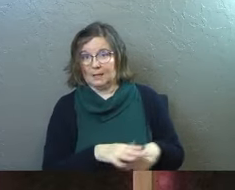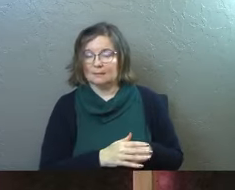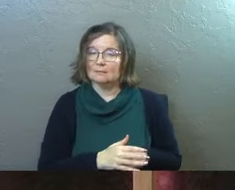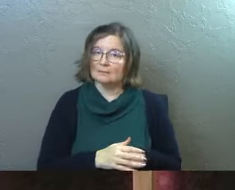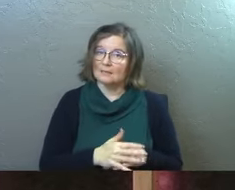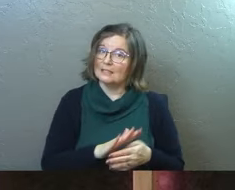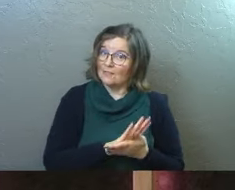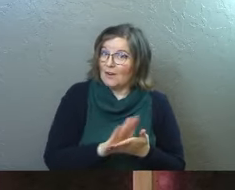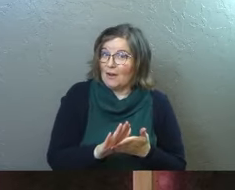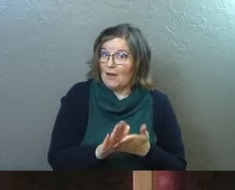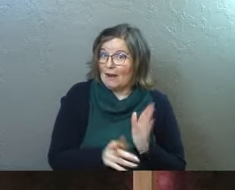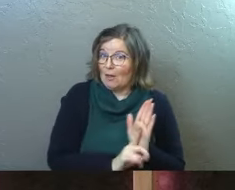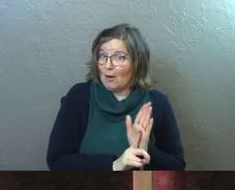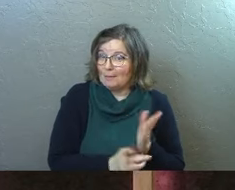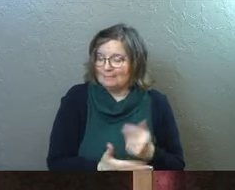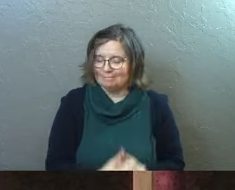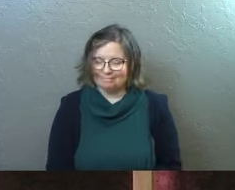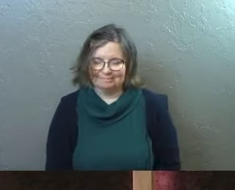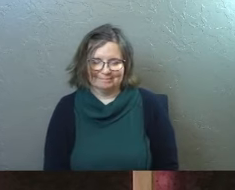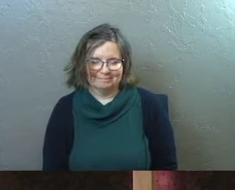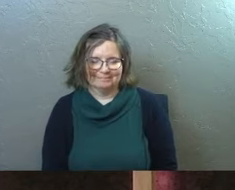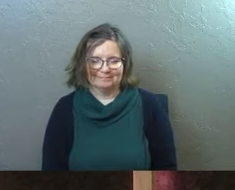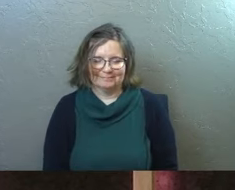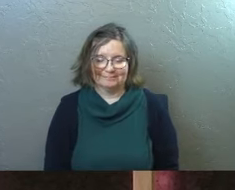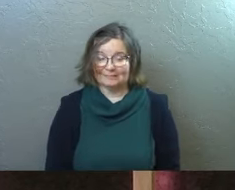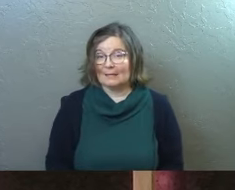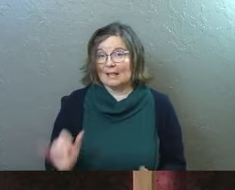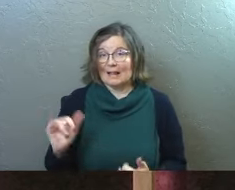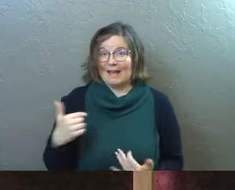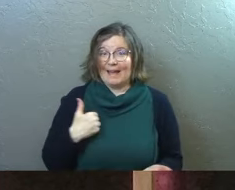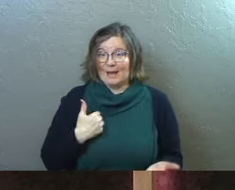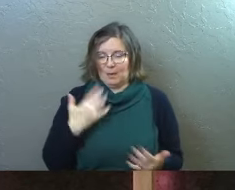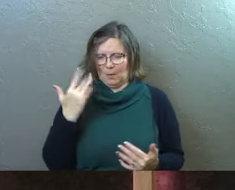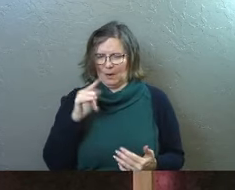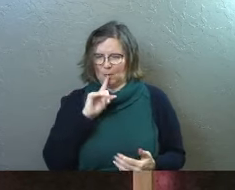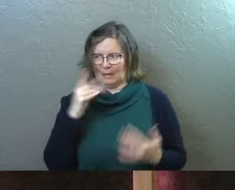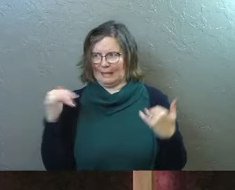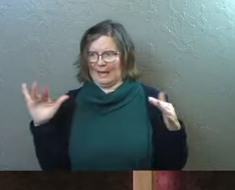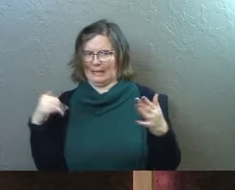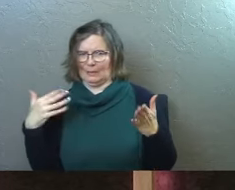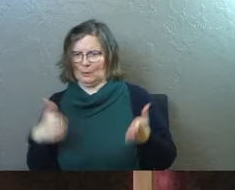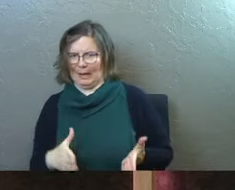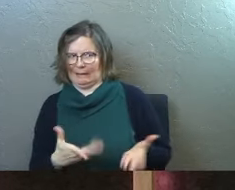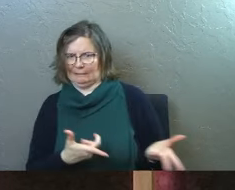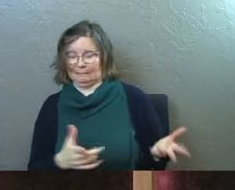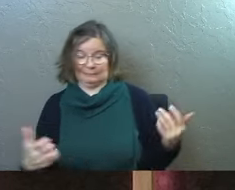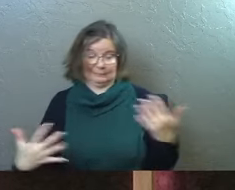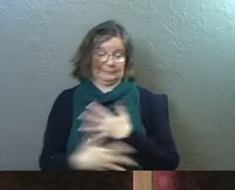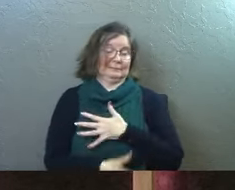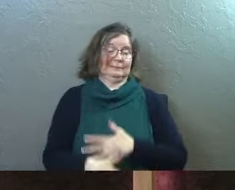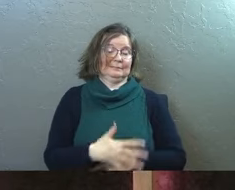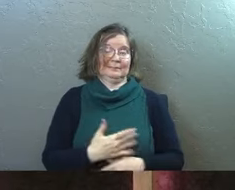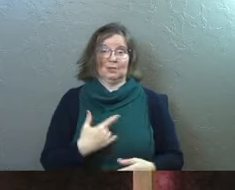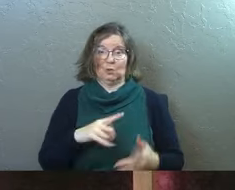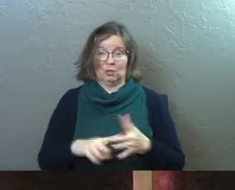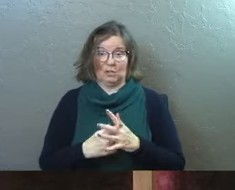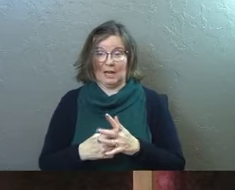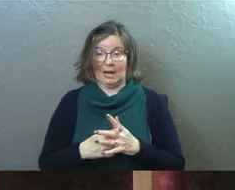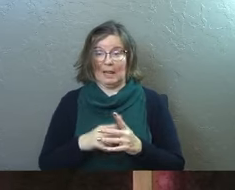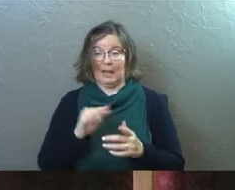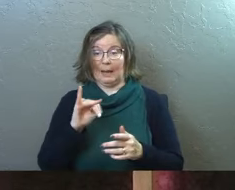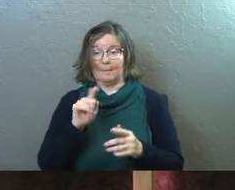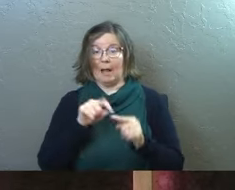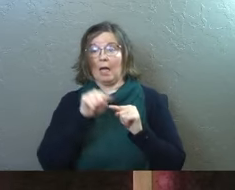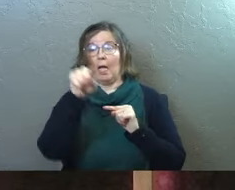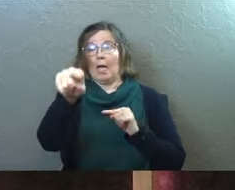It's a very kind alarm, right? Like, like why weren't the angels this way? Like you guys could have started about a